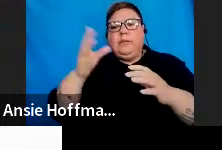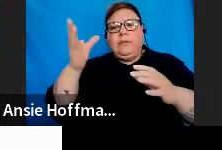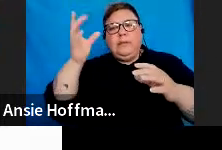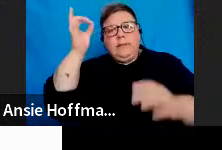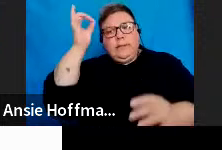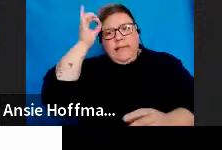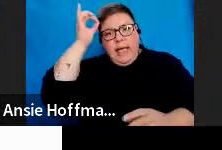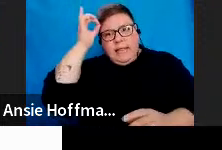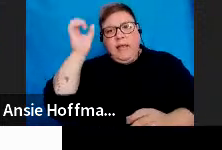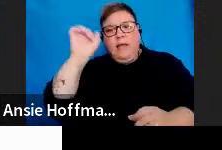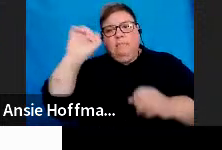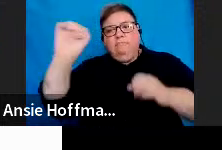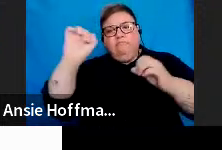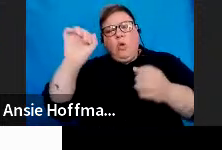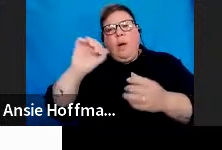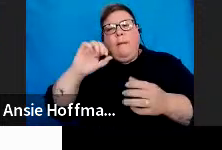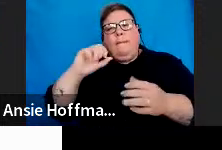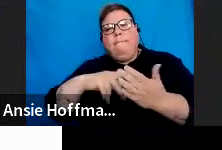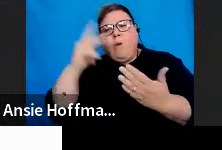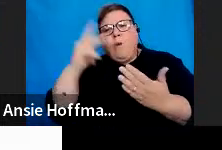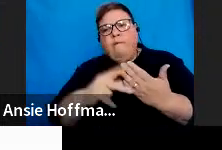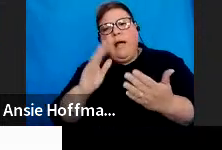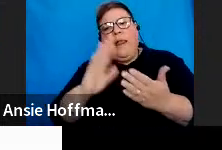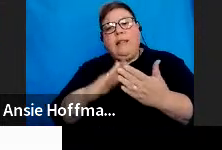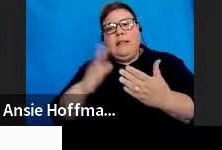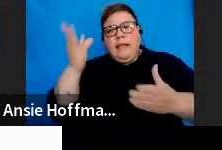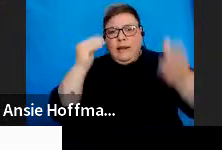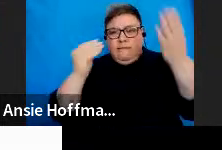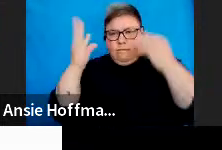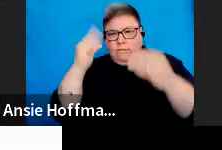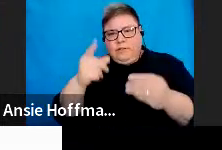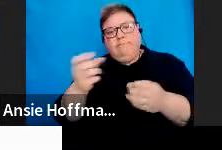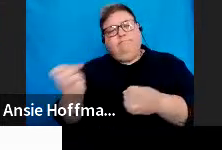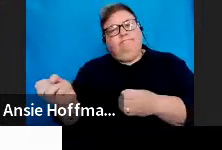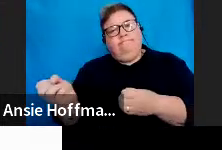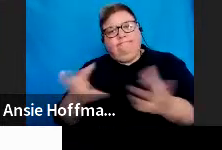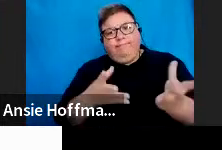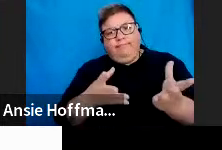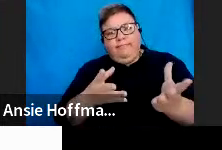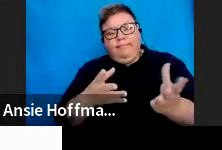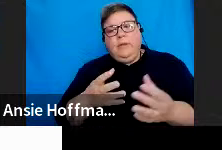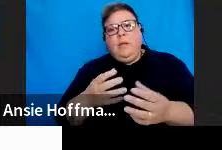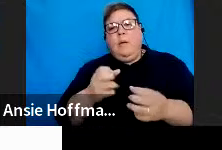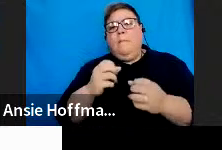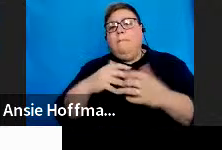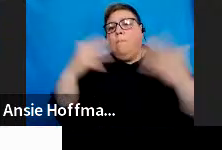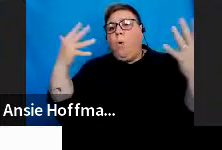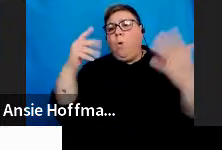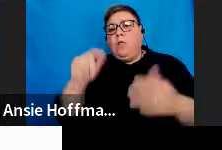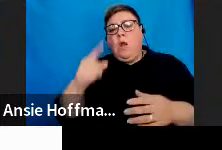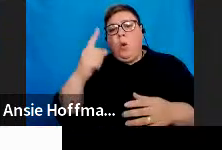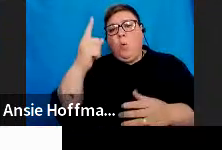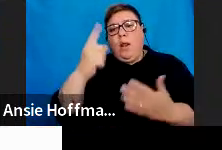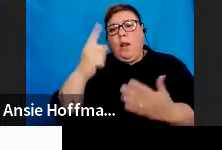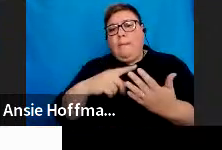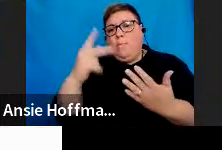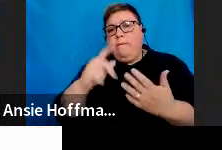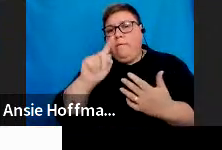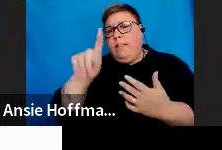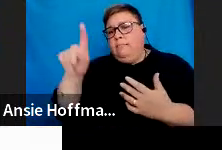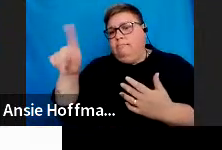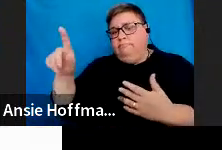organization's profile and information. This may be used when you have more than one matching profile against the same organization.